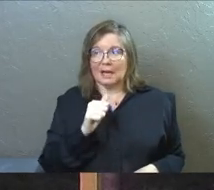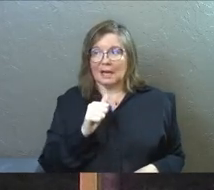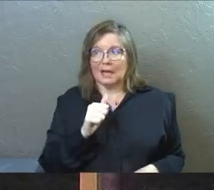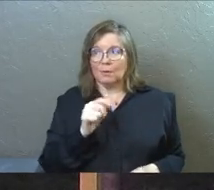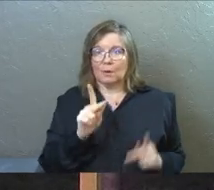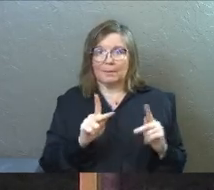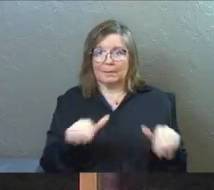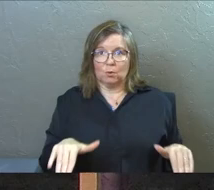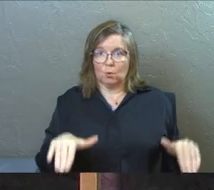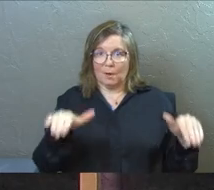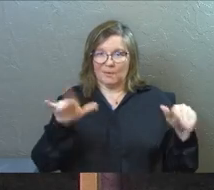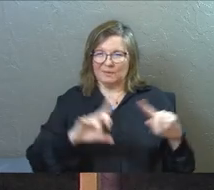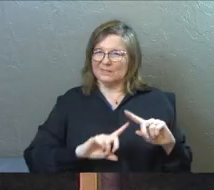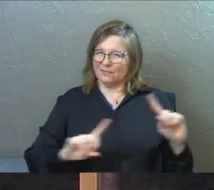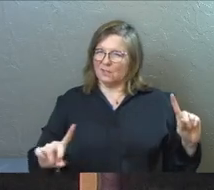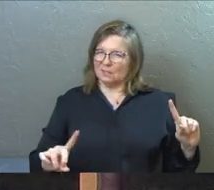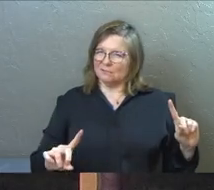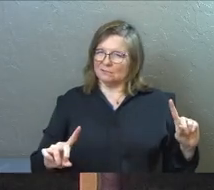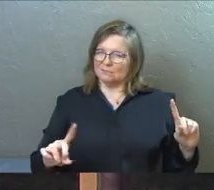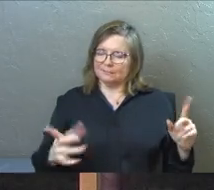what people grew up with, okay?